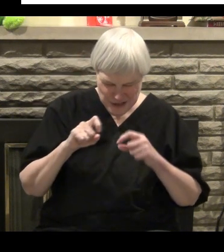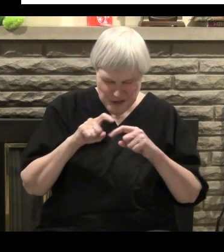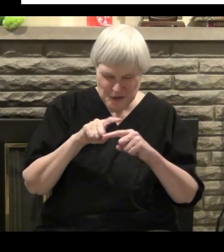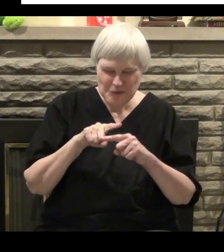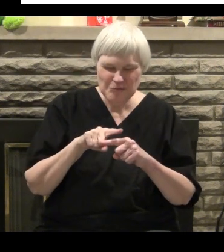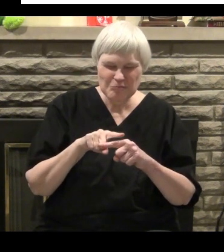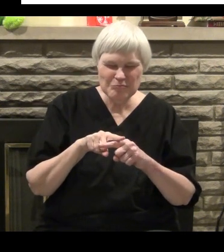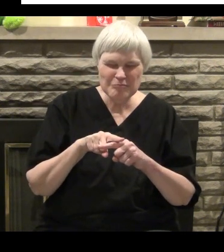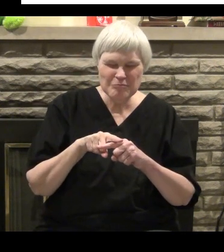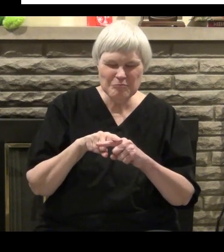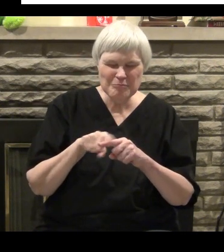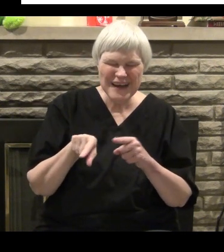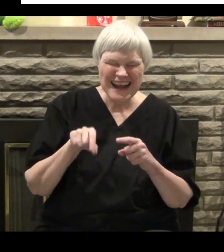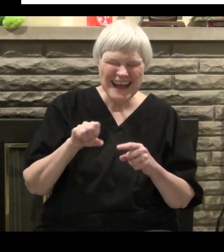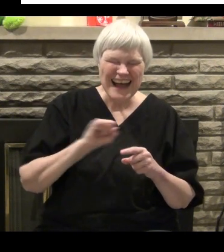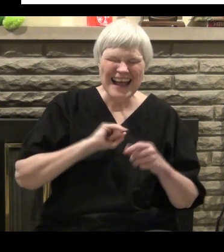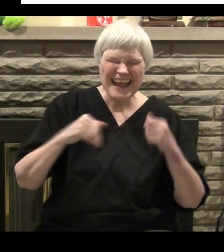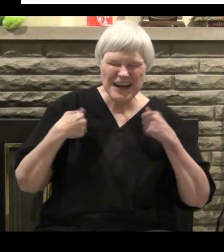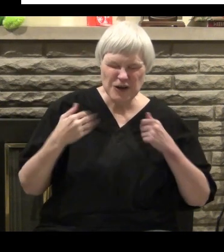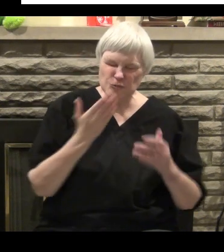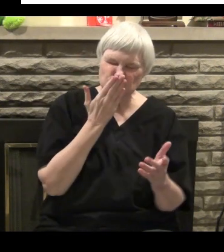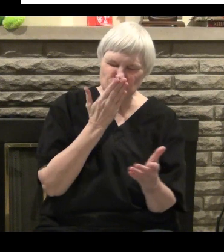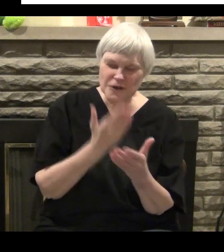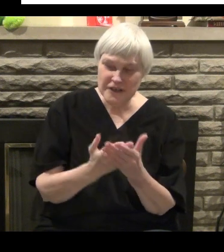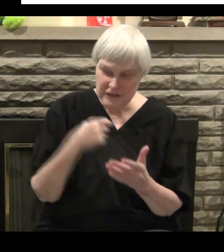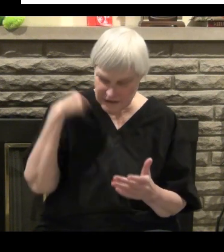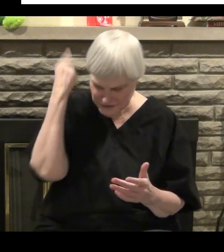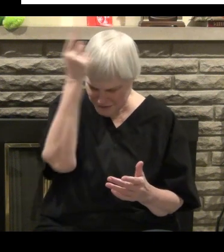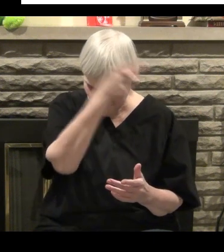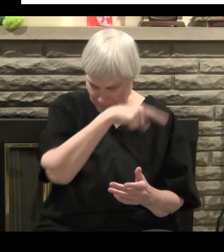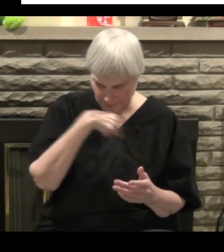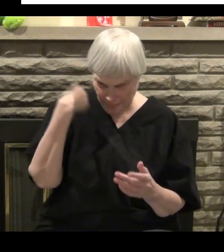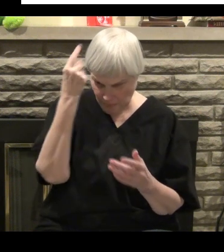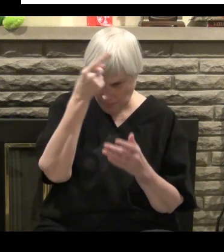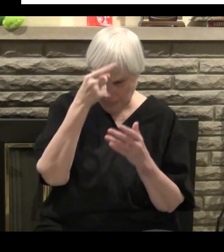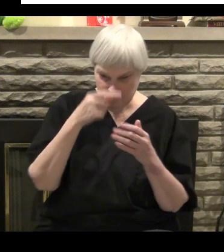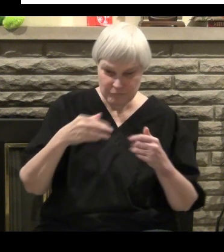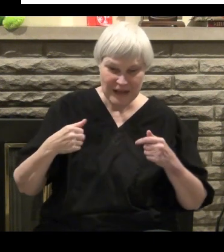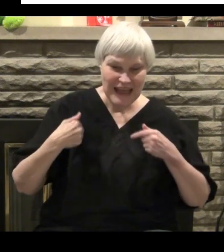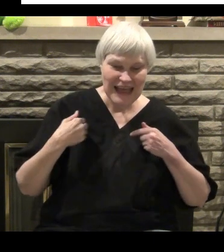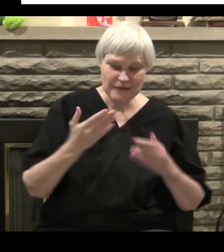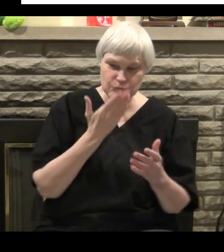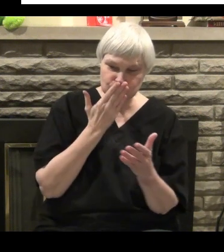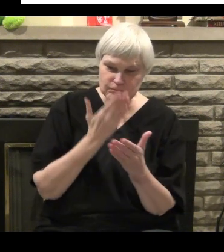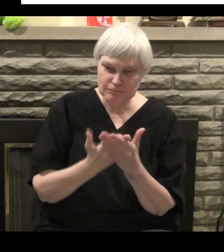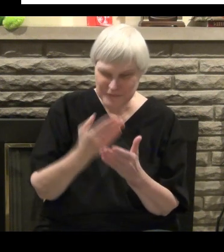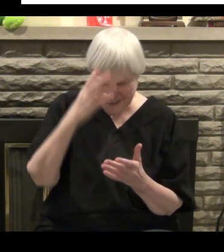at that time there, at that point there. But it was actually in pretty decent shape. Of course, my hair was, I had hair.